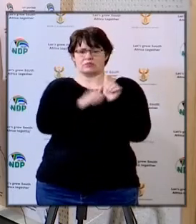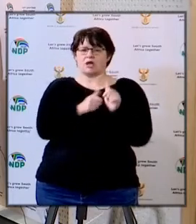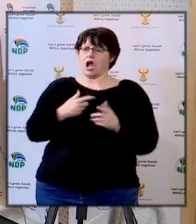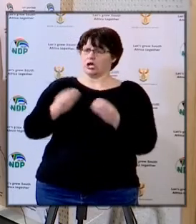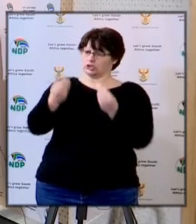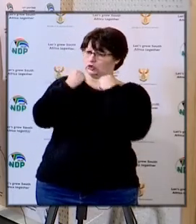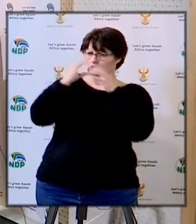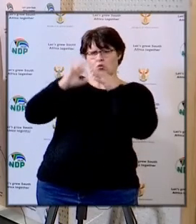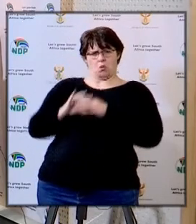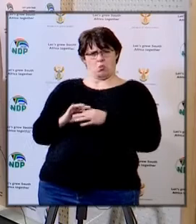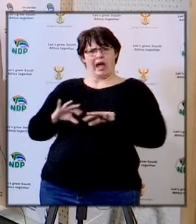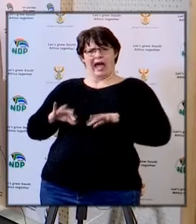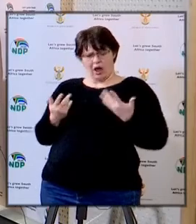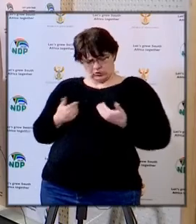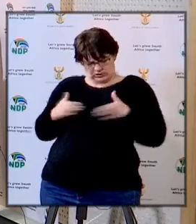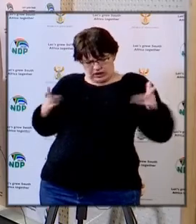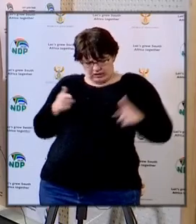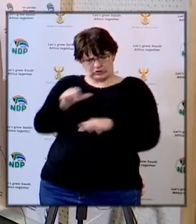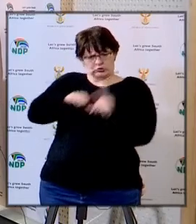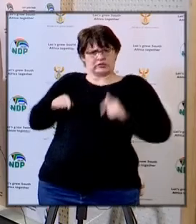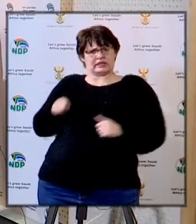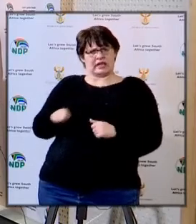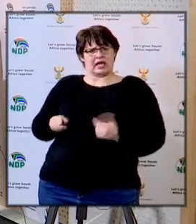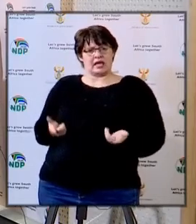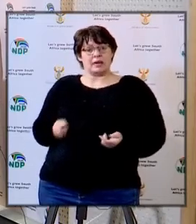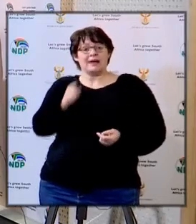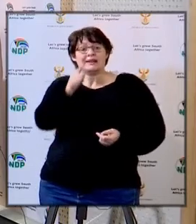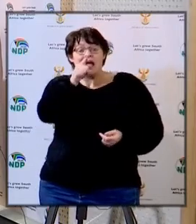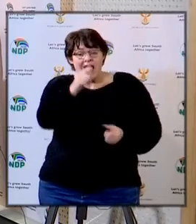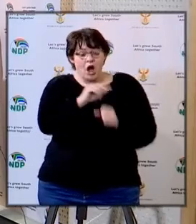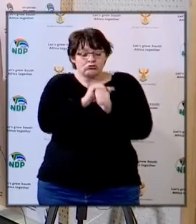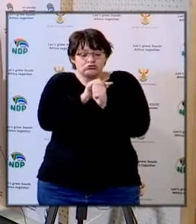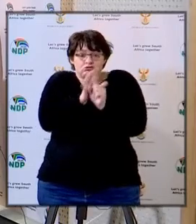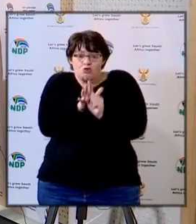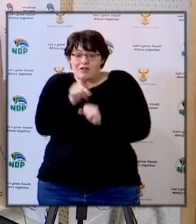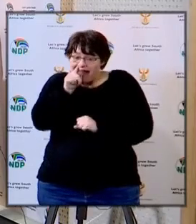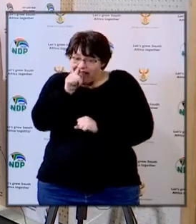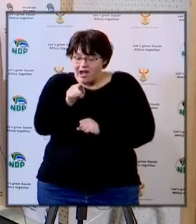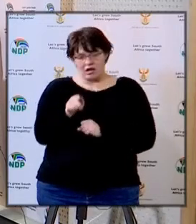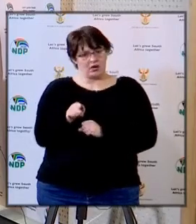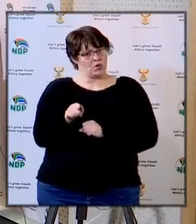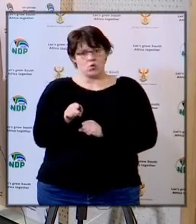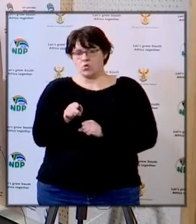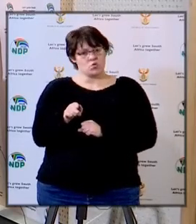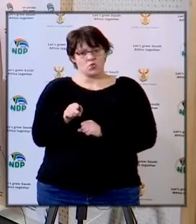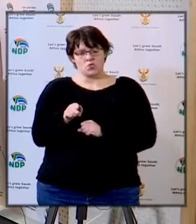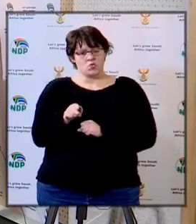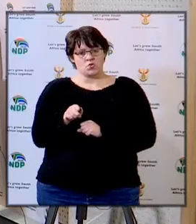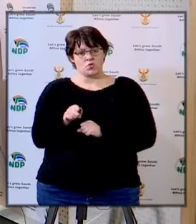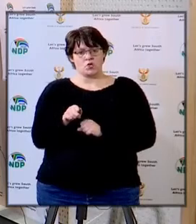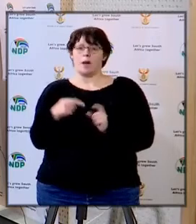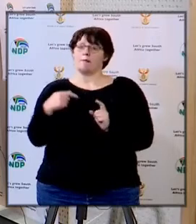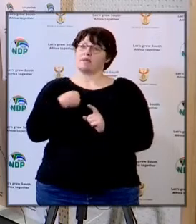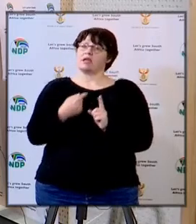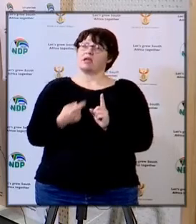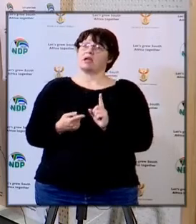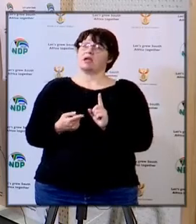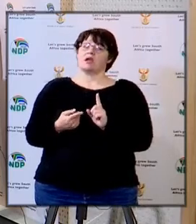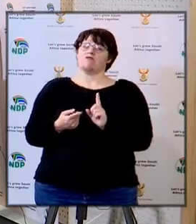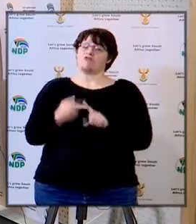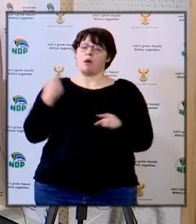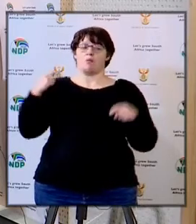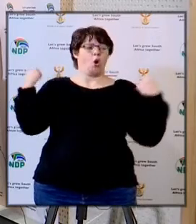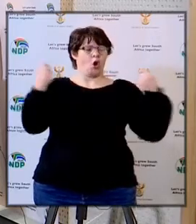children are being taught at home because that's where you start in society but this is the coronavirus and children are not coming from